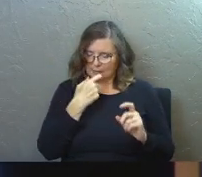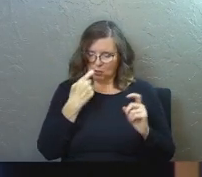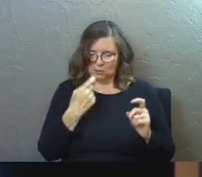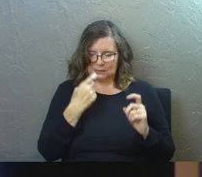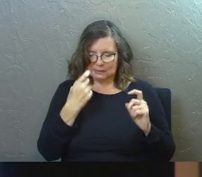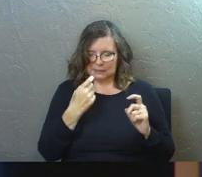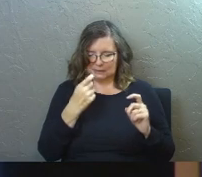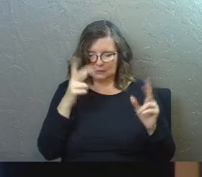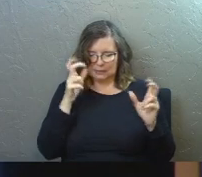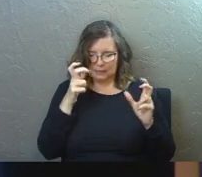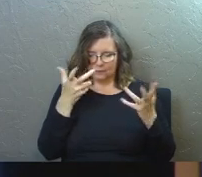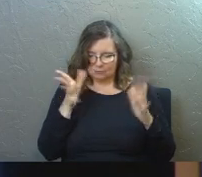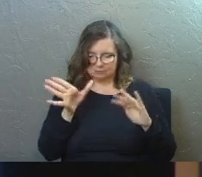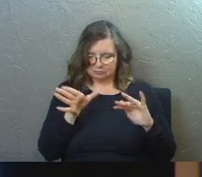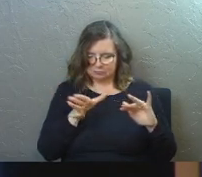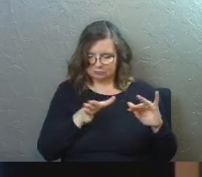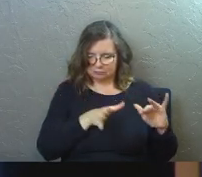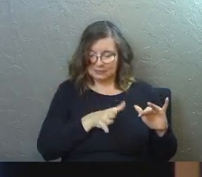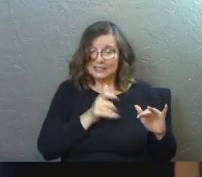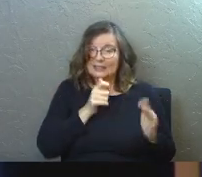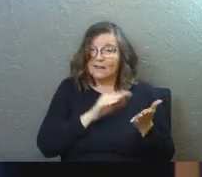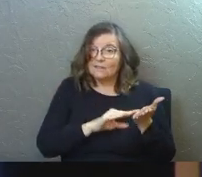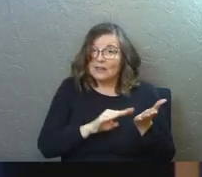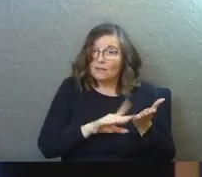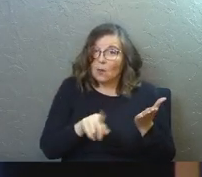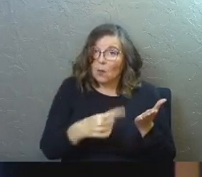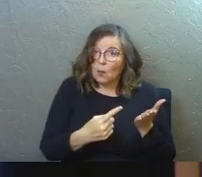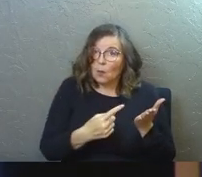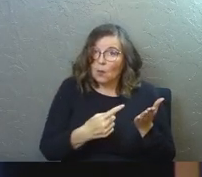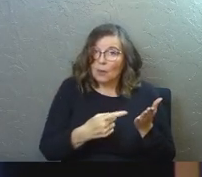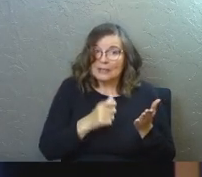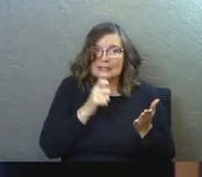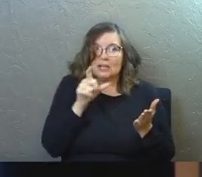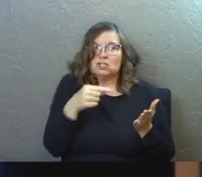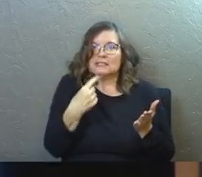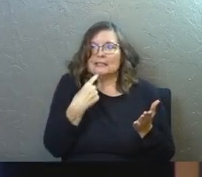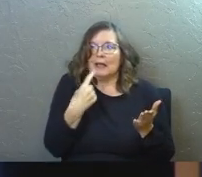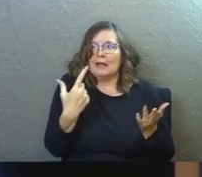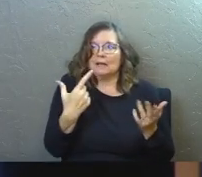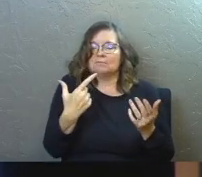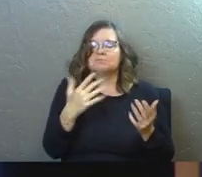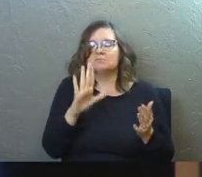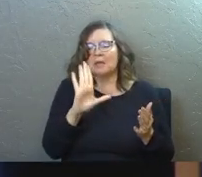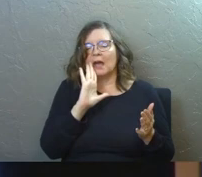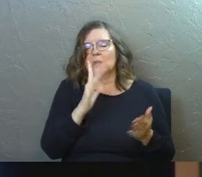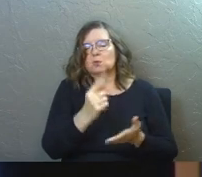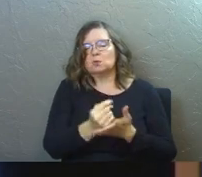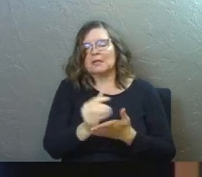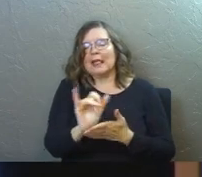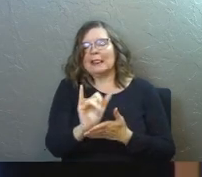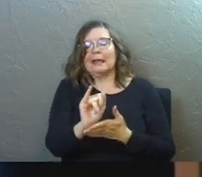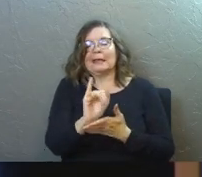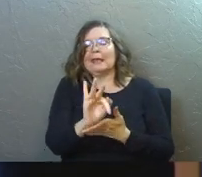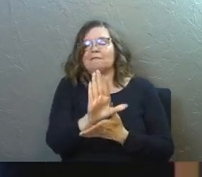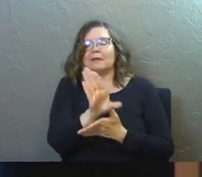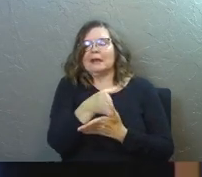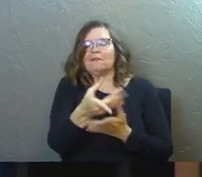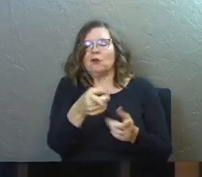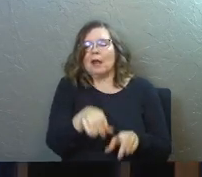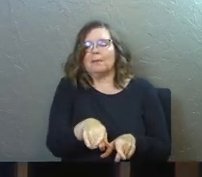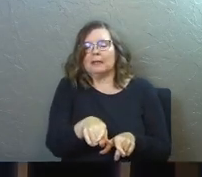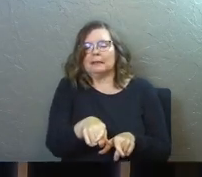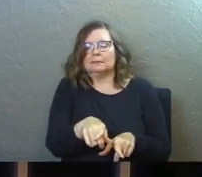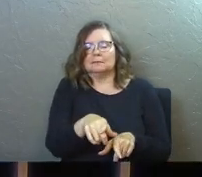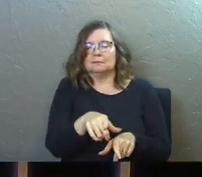their sins. So God doesn't just forgive you. He doesn't just say, I'm going to treat you as if you hadn't done